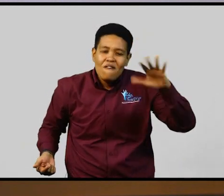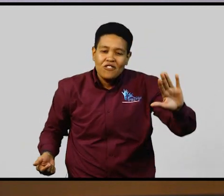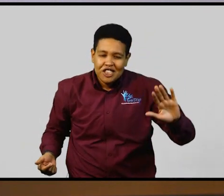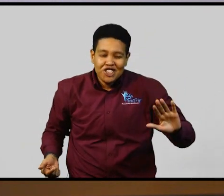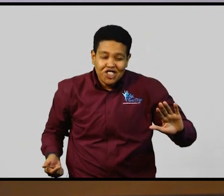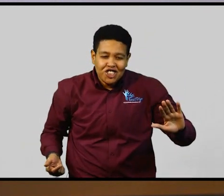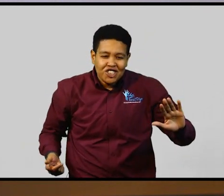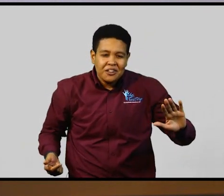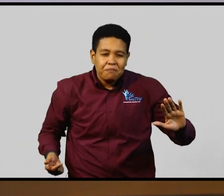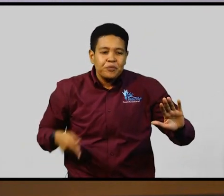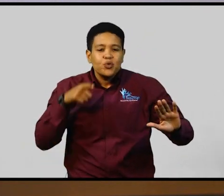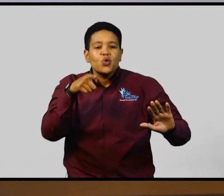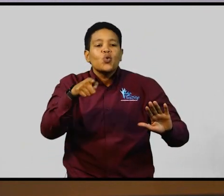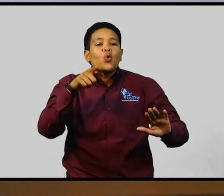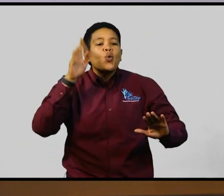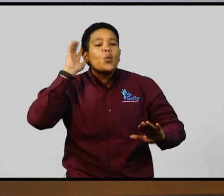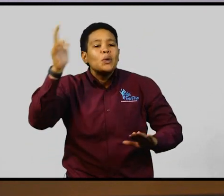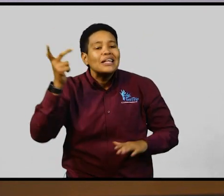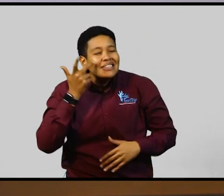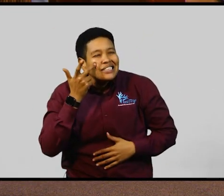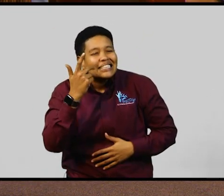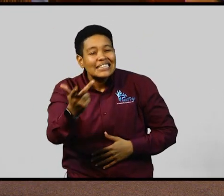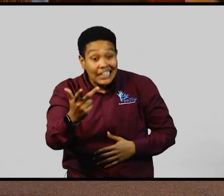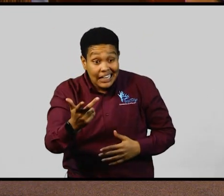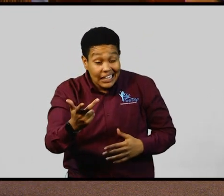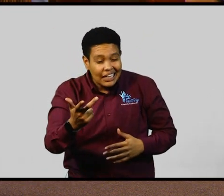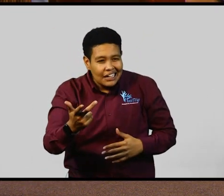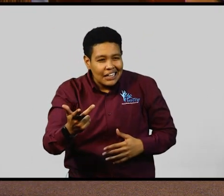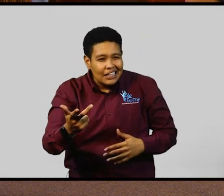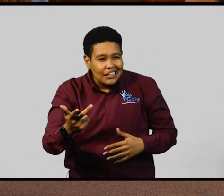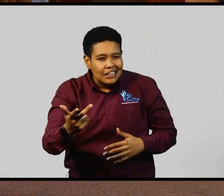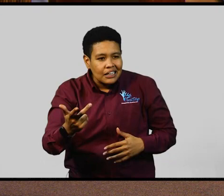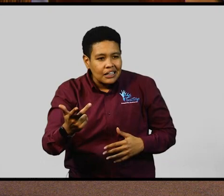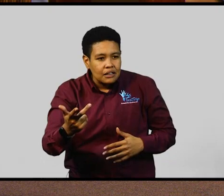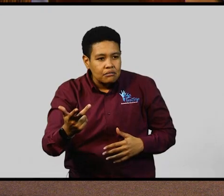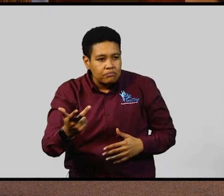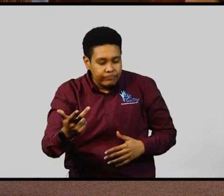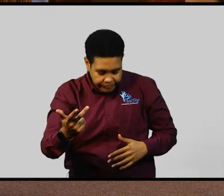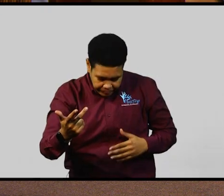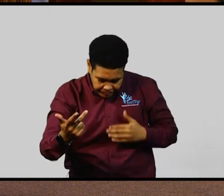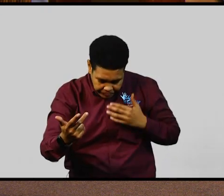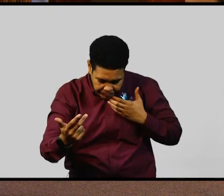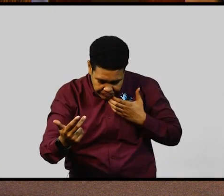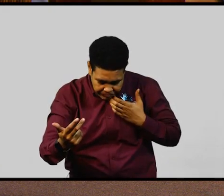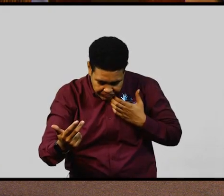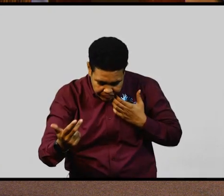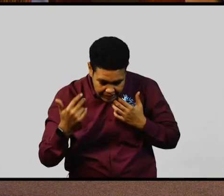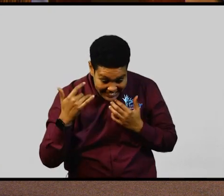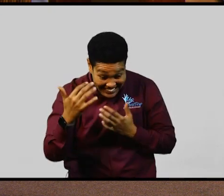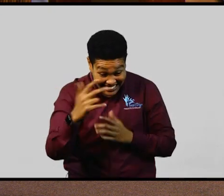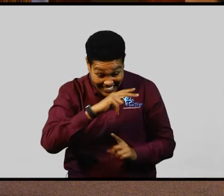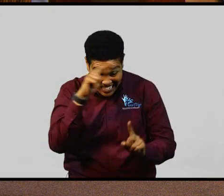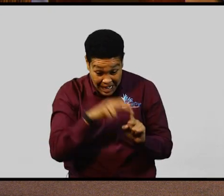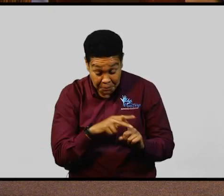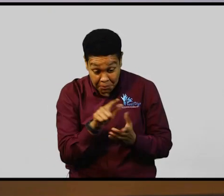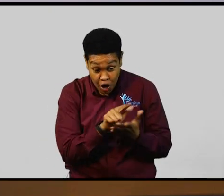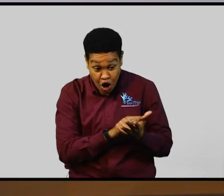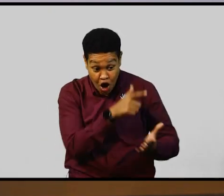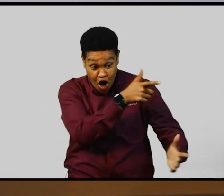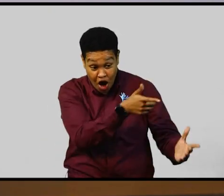you're going to see in the initial implementation of the law the